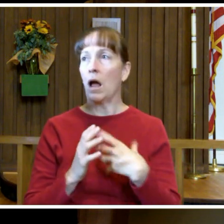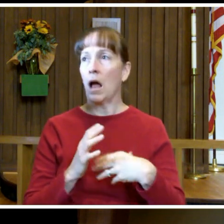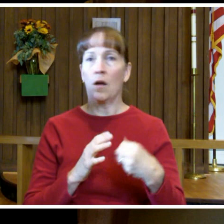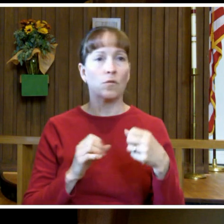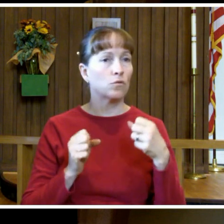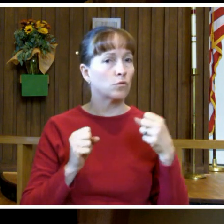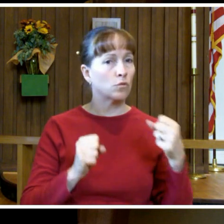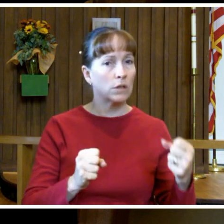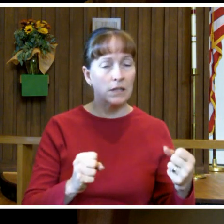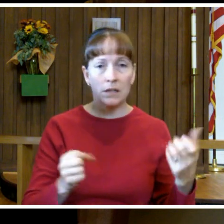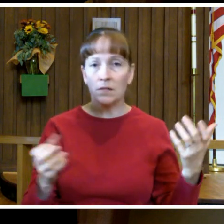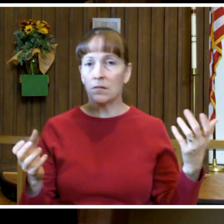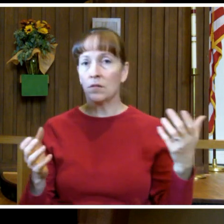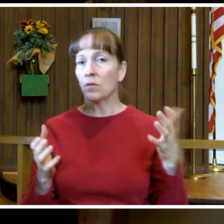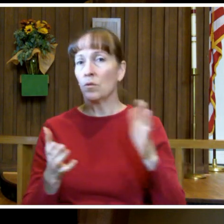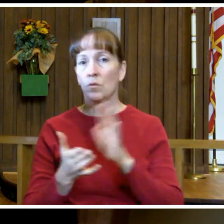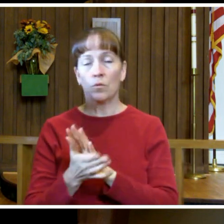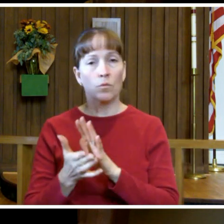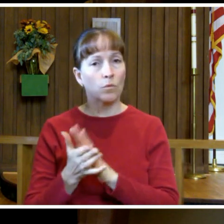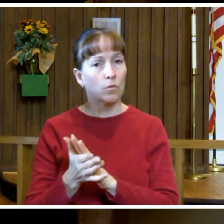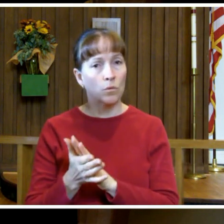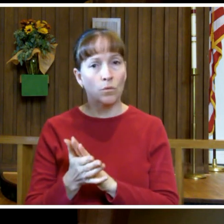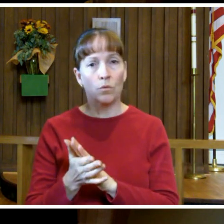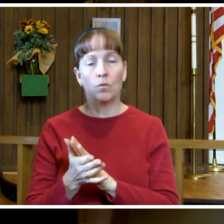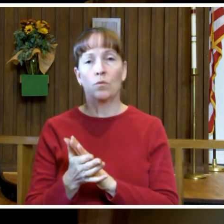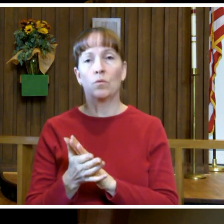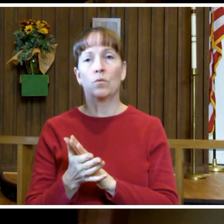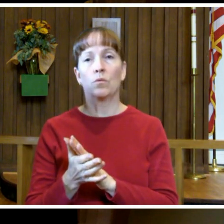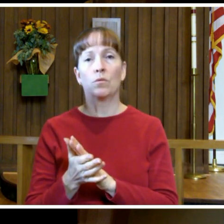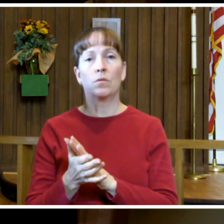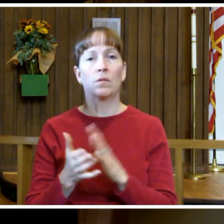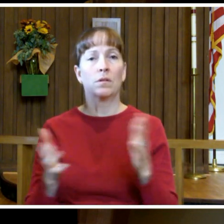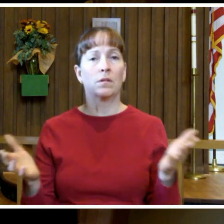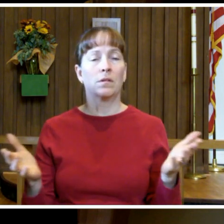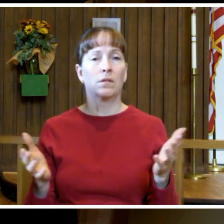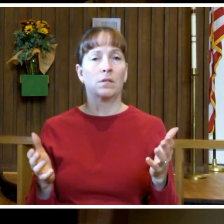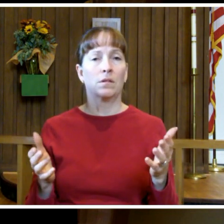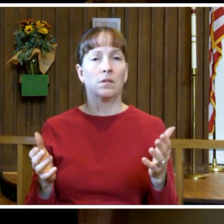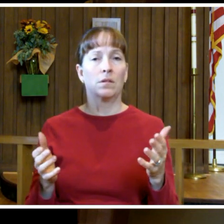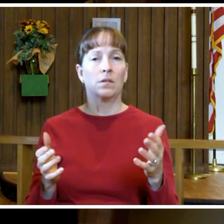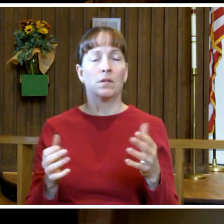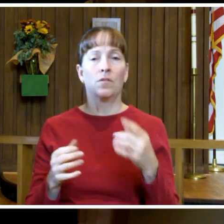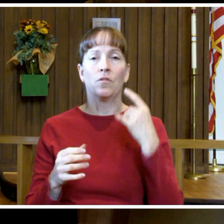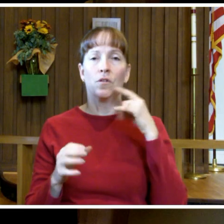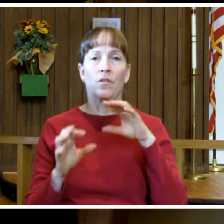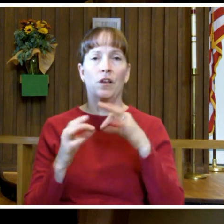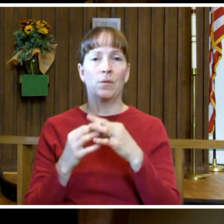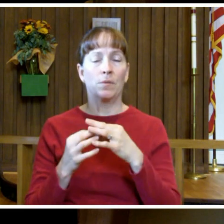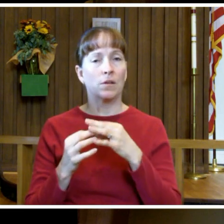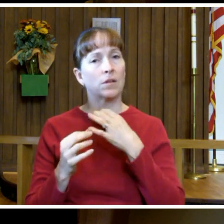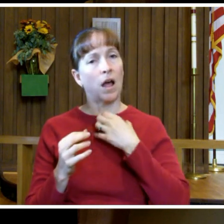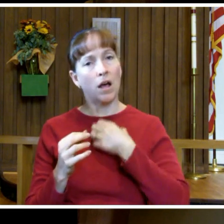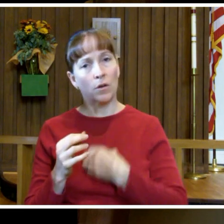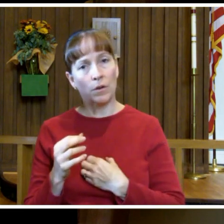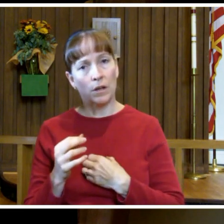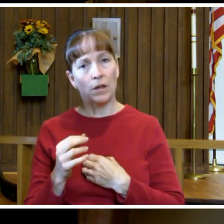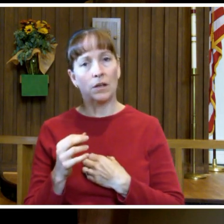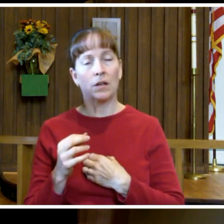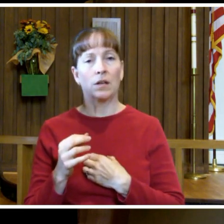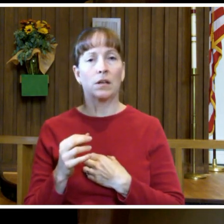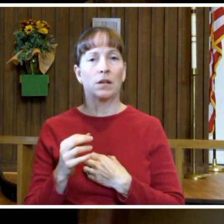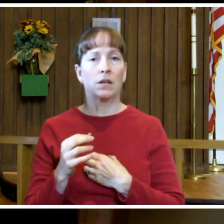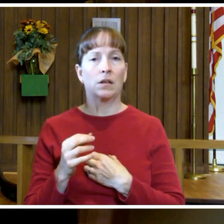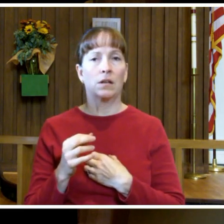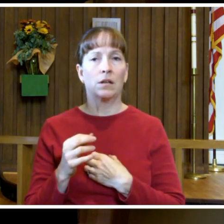the street, in school nine with a little kid, for a family that's hungry at the